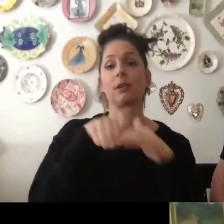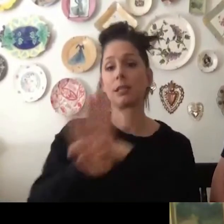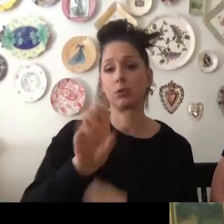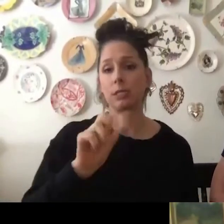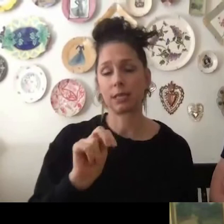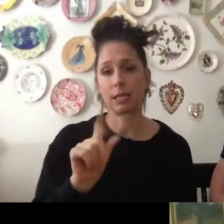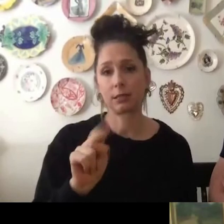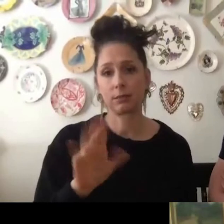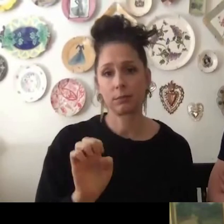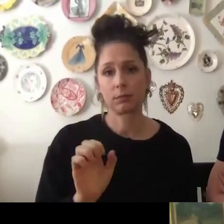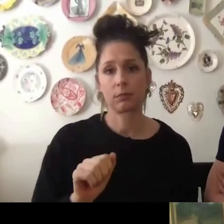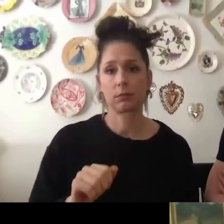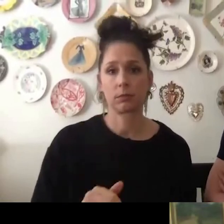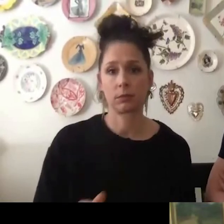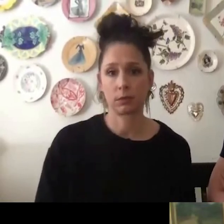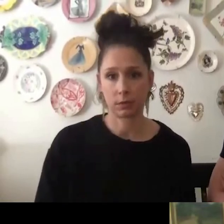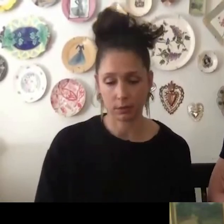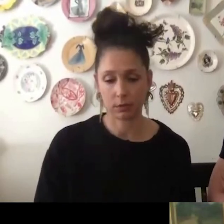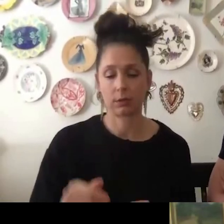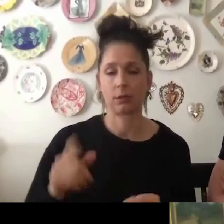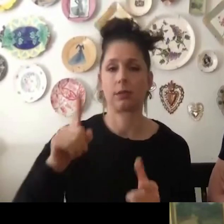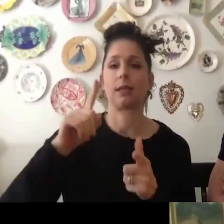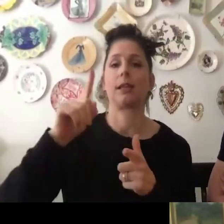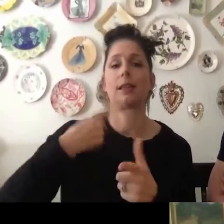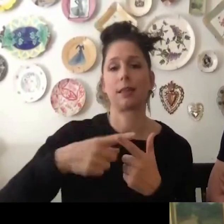And then the web series got into Sundance.